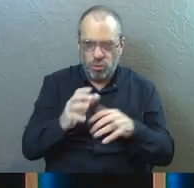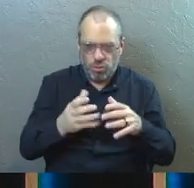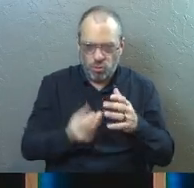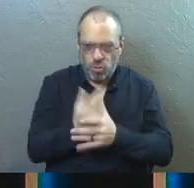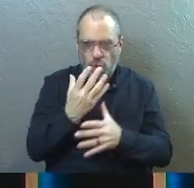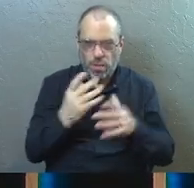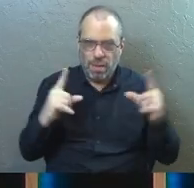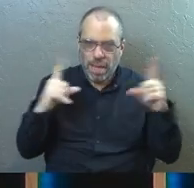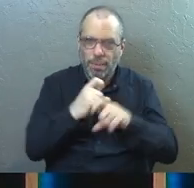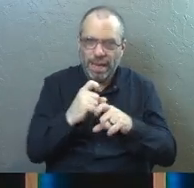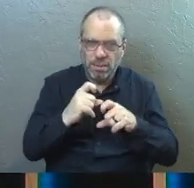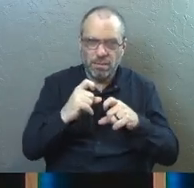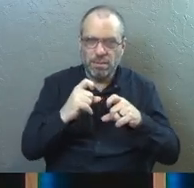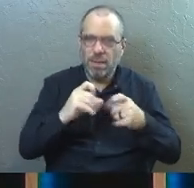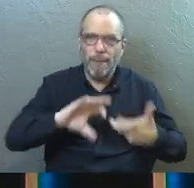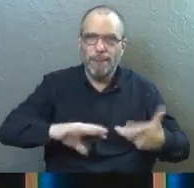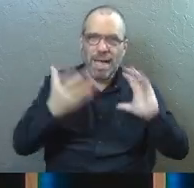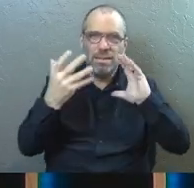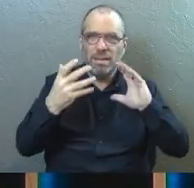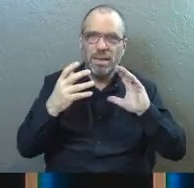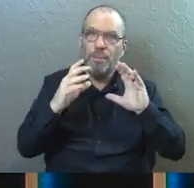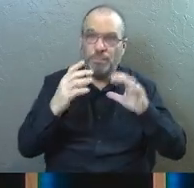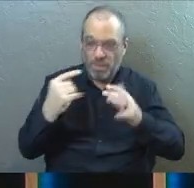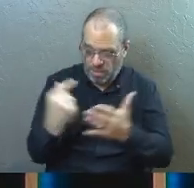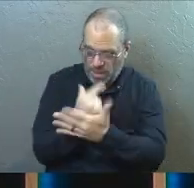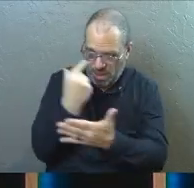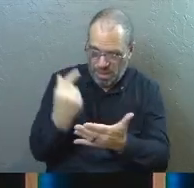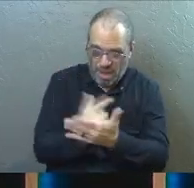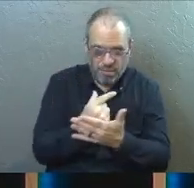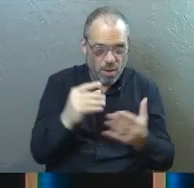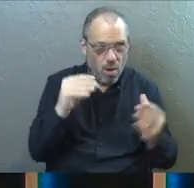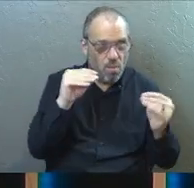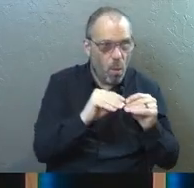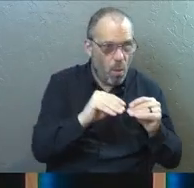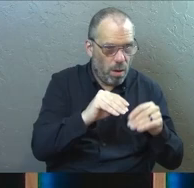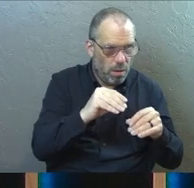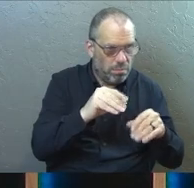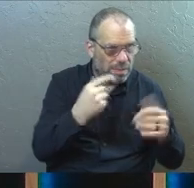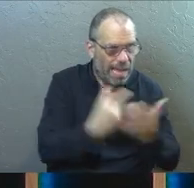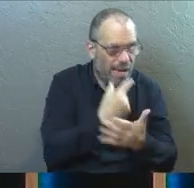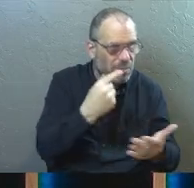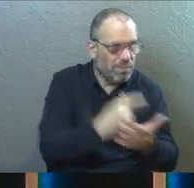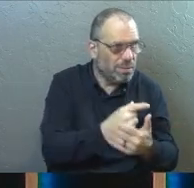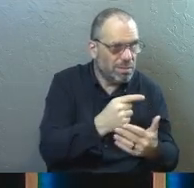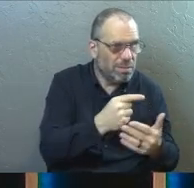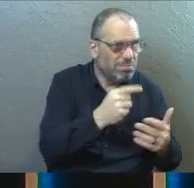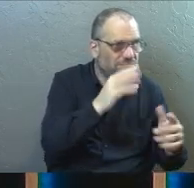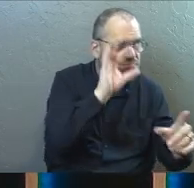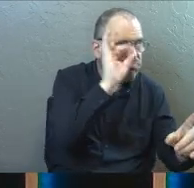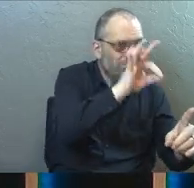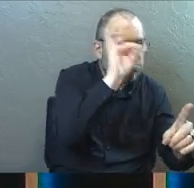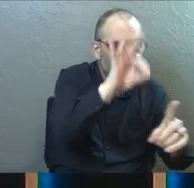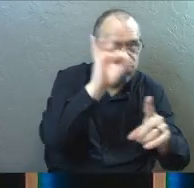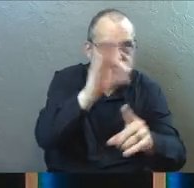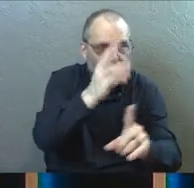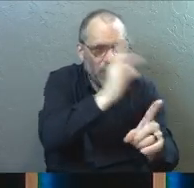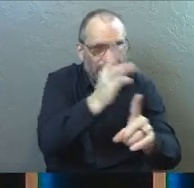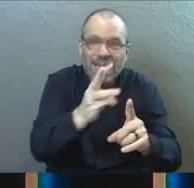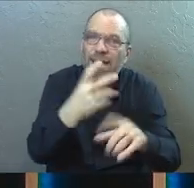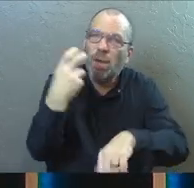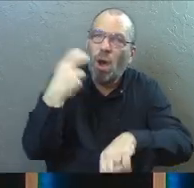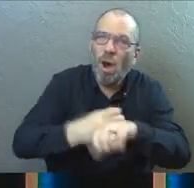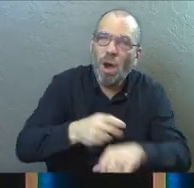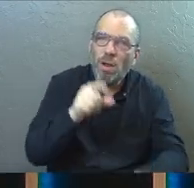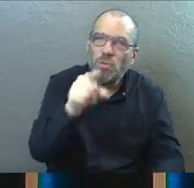Growth is messy. Taking the gospel to more more more places, more and more people can be hard on